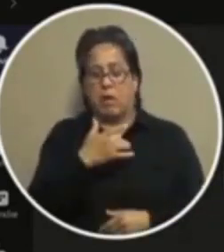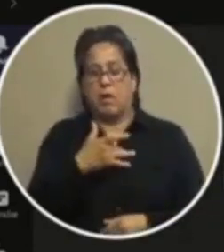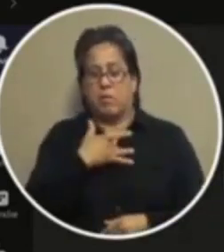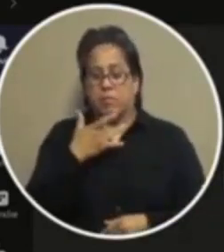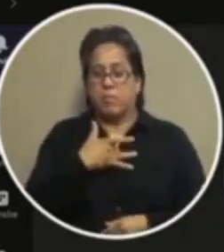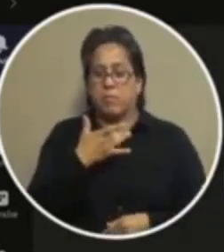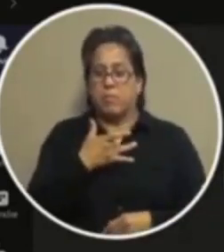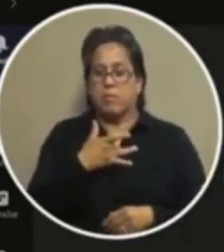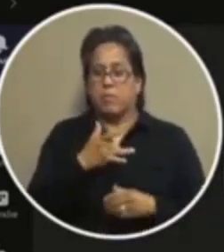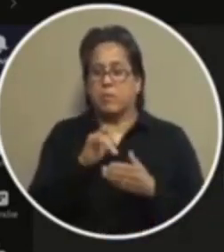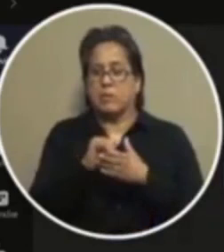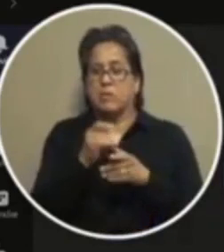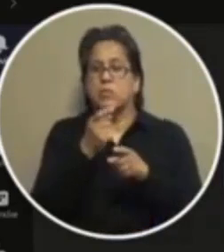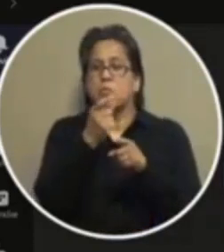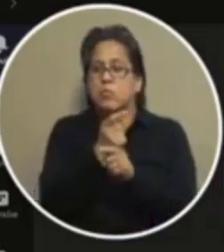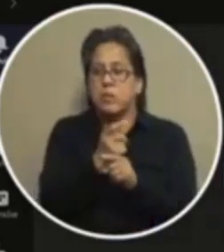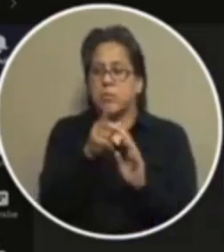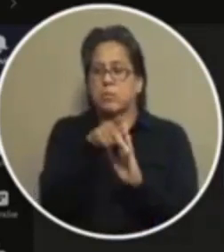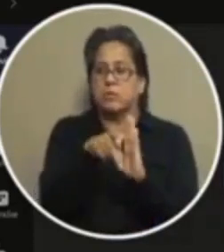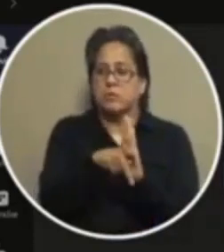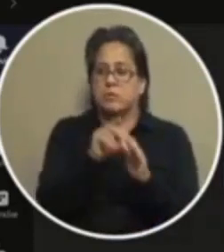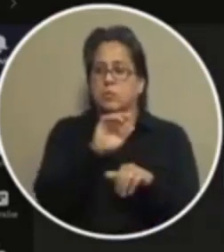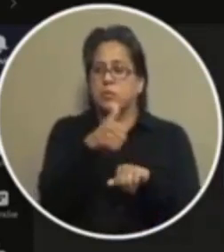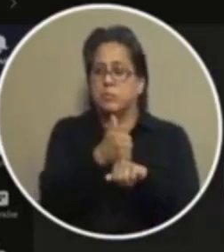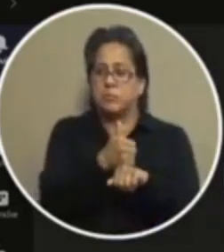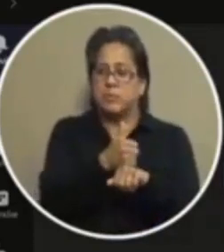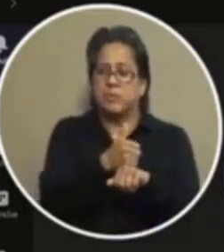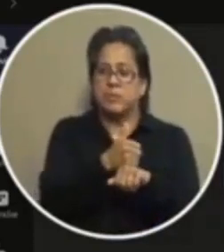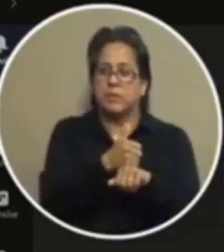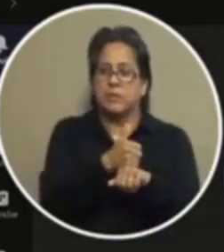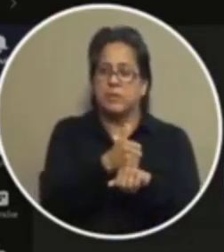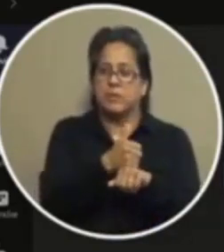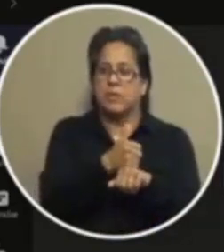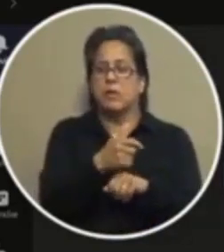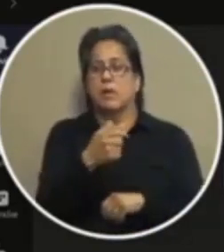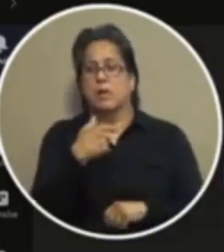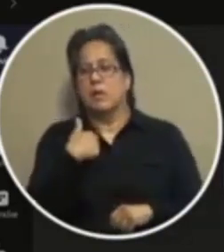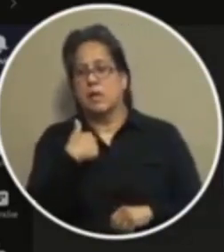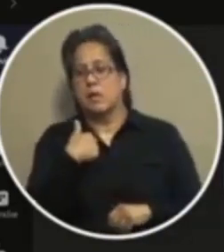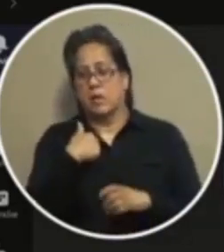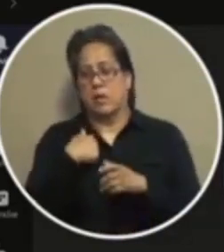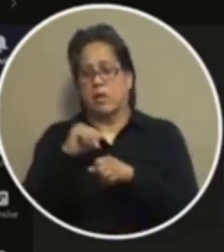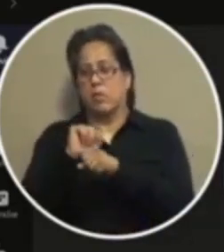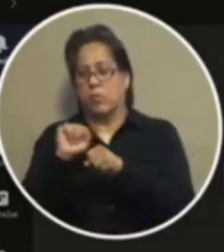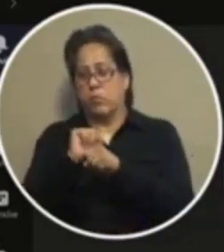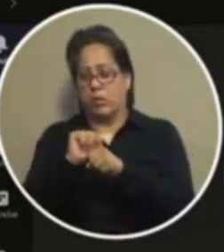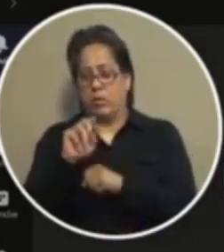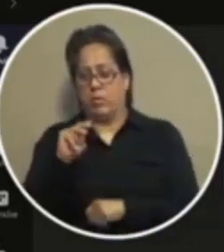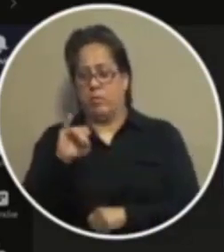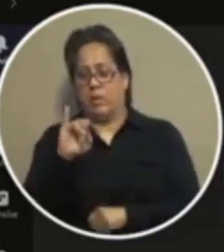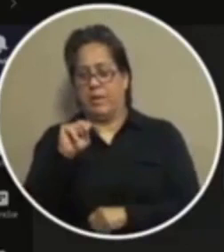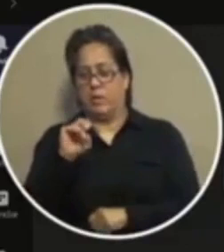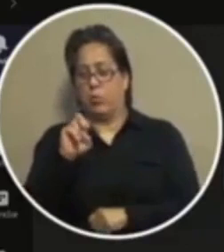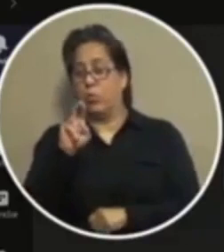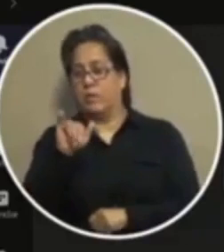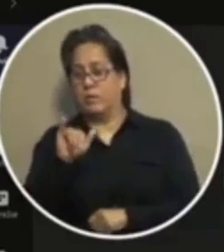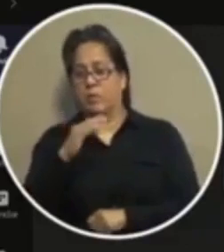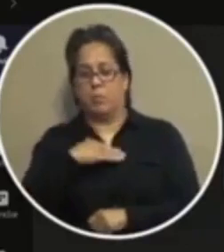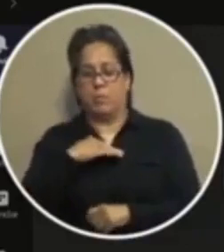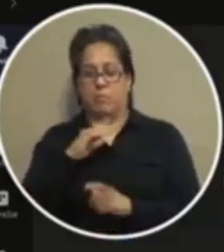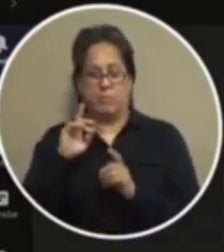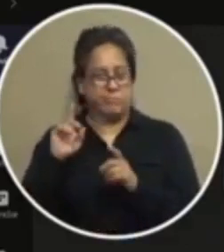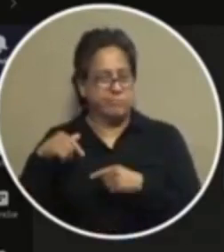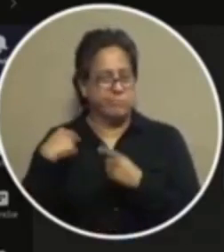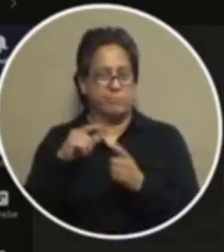believe that is the right policy to implement um i have worked in the minority my entire legislative